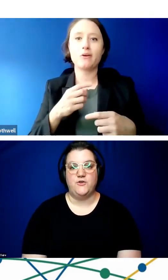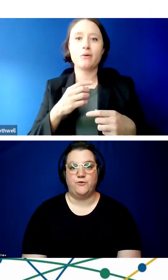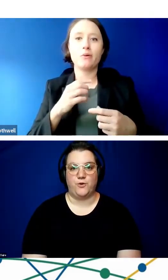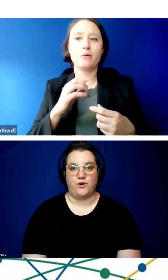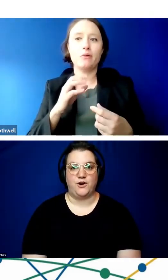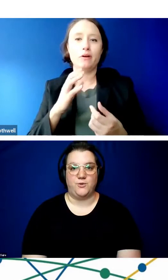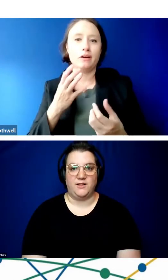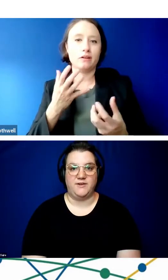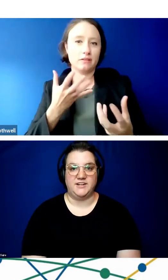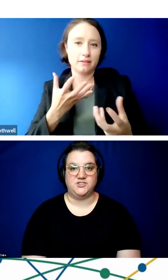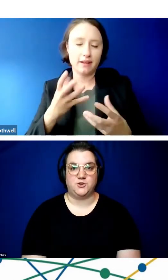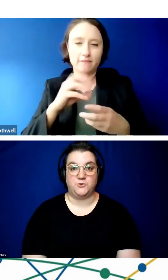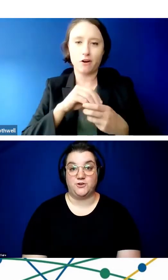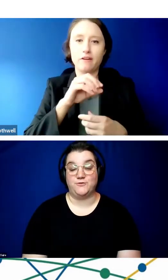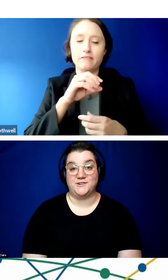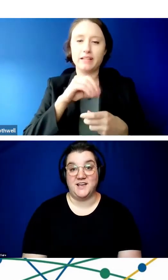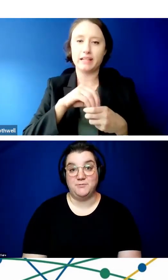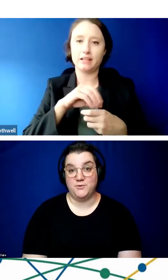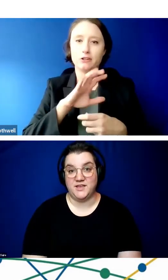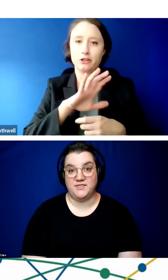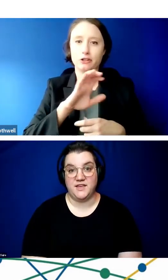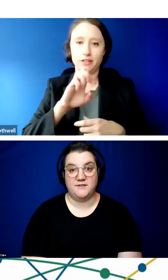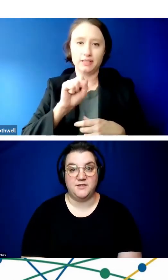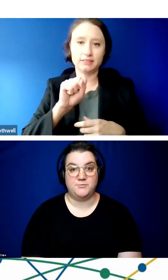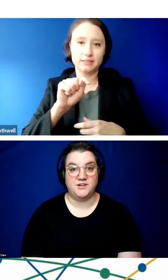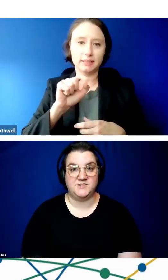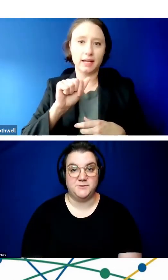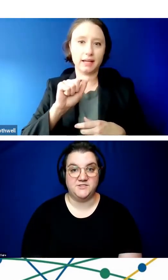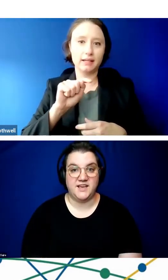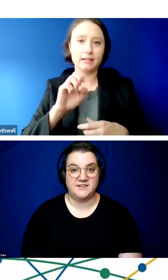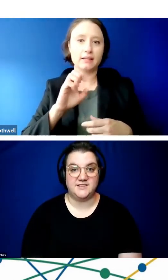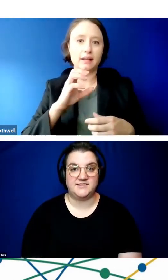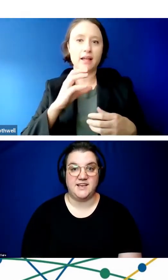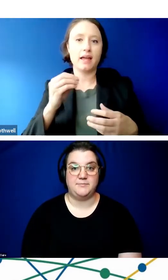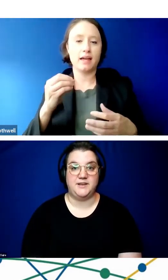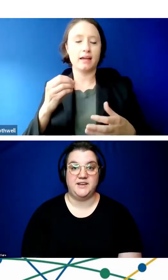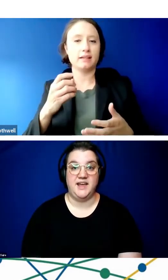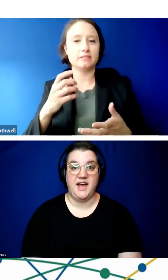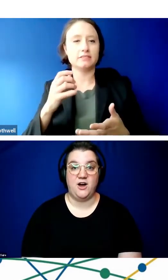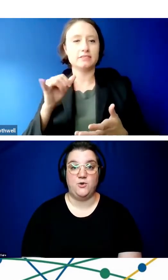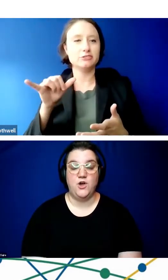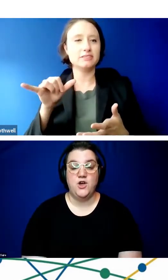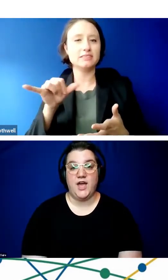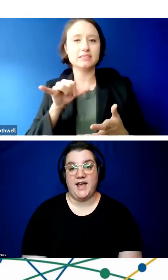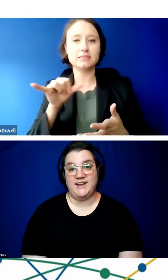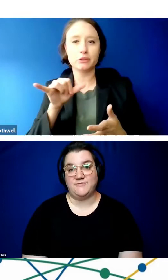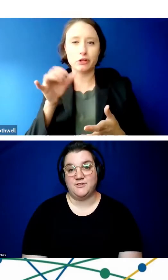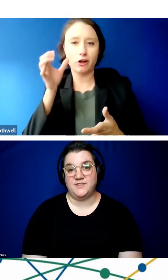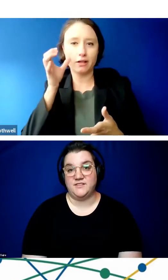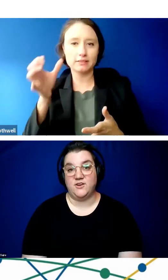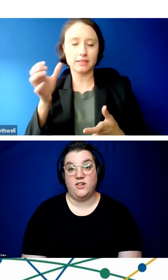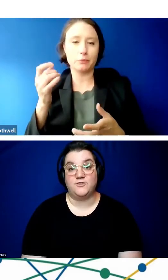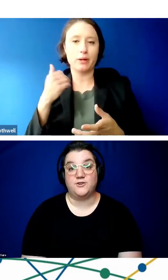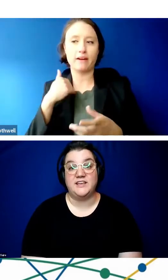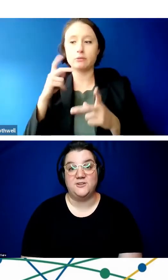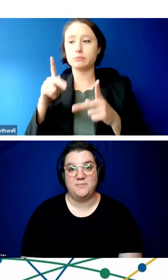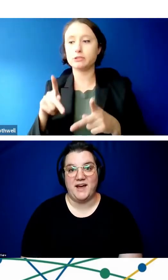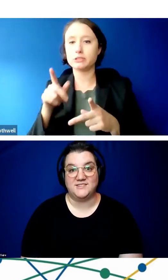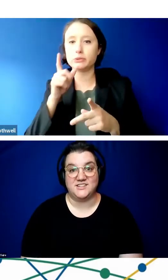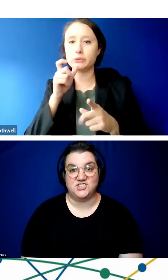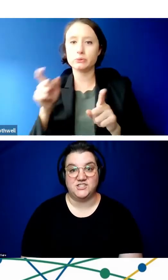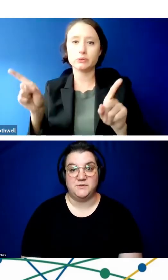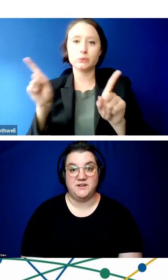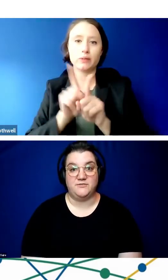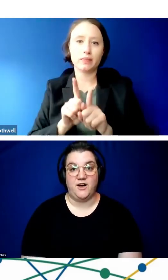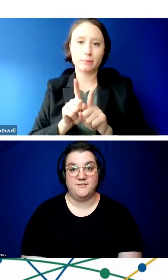for a qualified interpreter. For example, we can think of the Britney Spears case that's happening now and everything, all of her legal